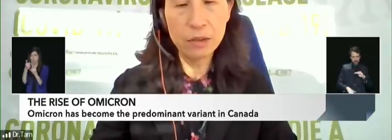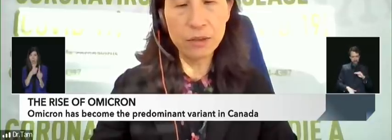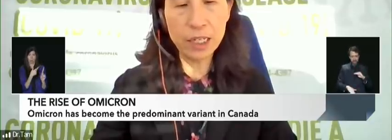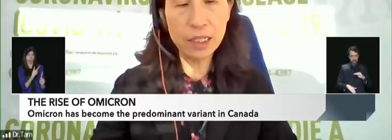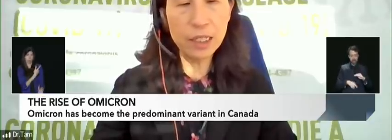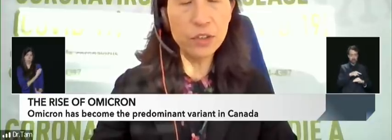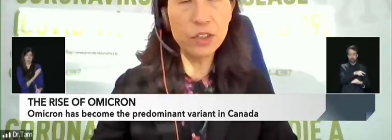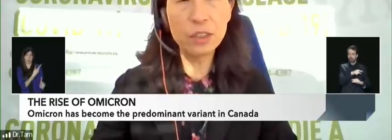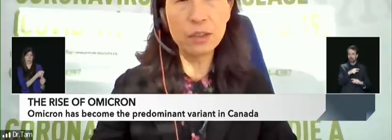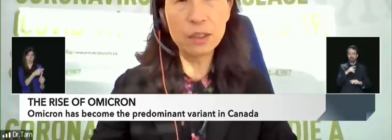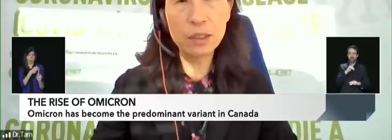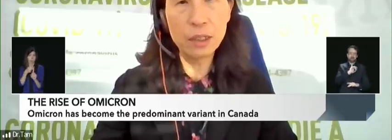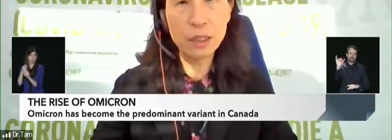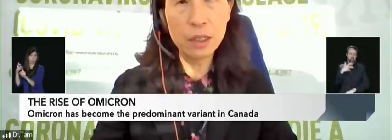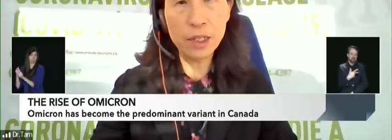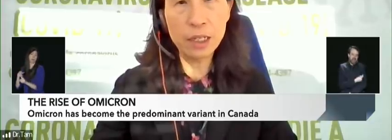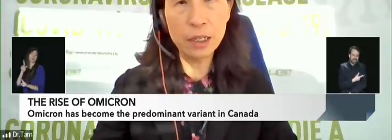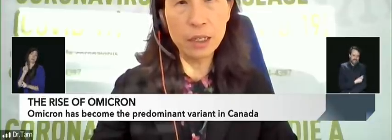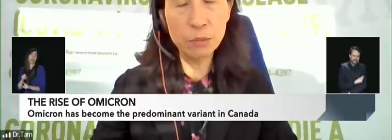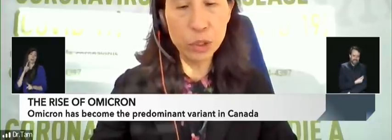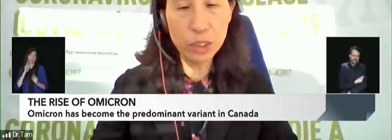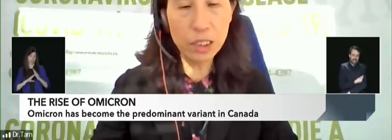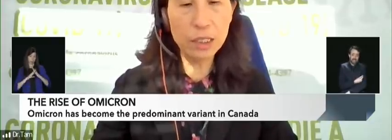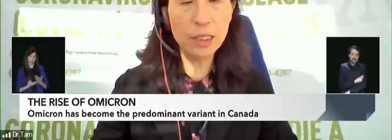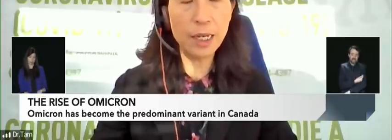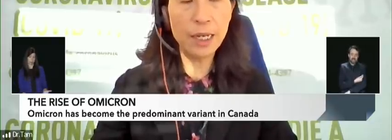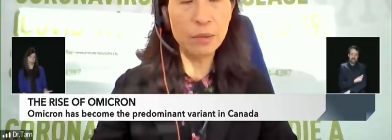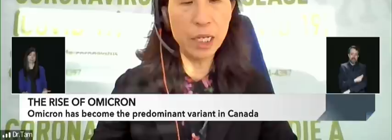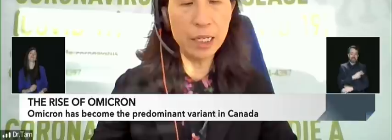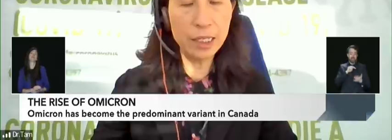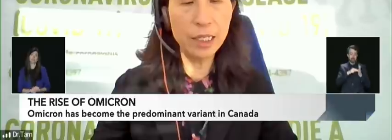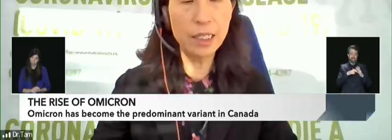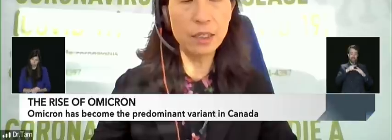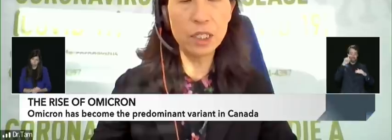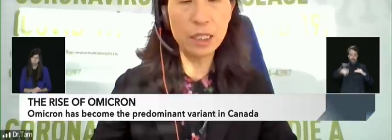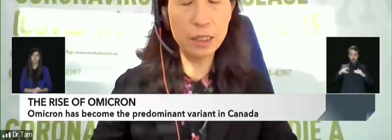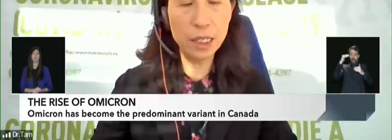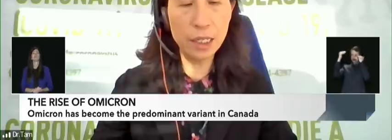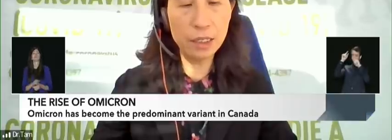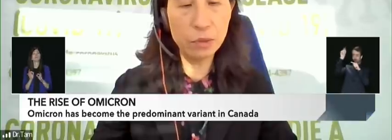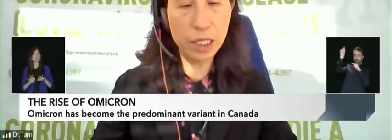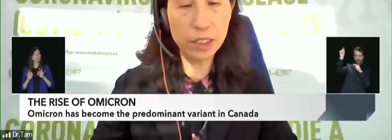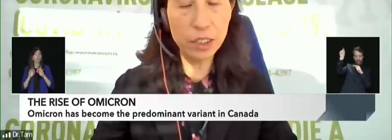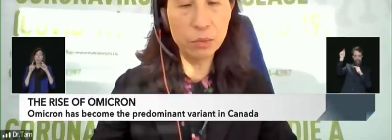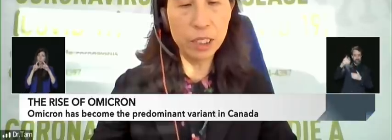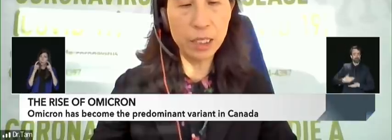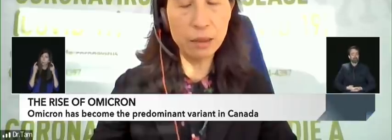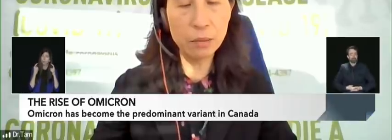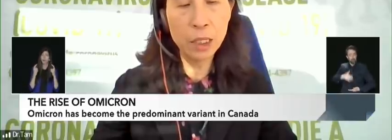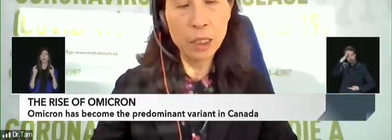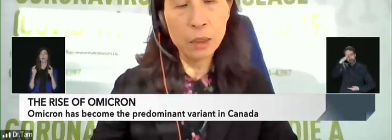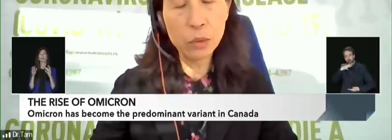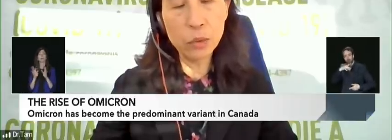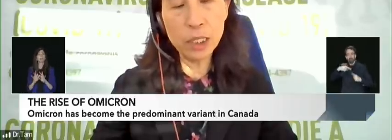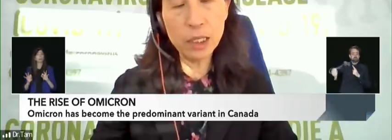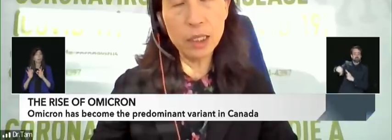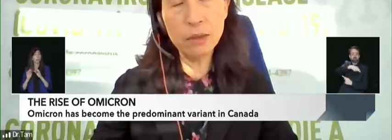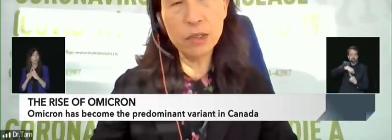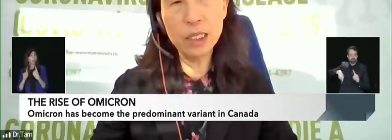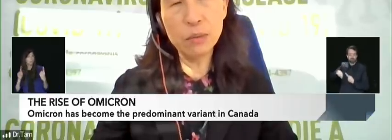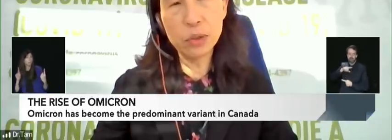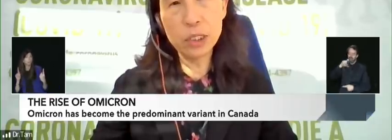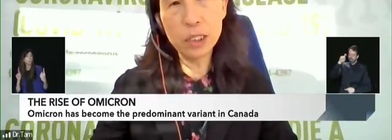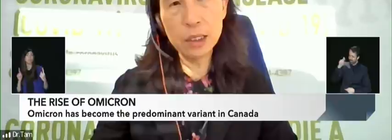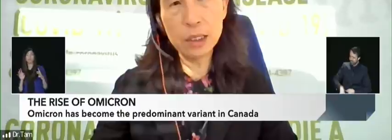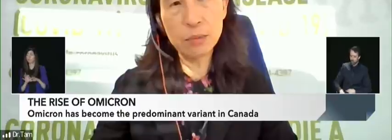through vaccinations and boosters and masking and all the other layers of protection to protect them. But one